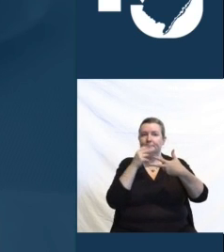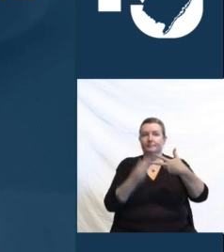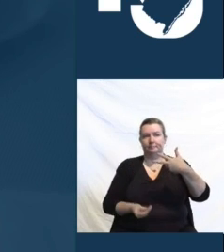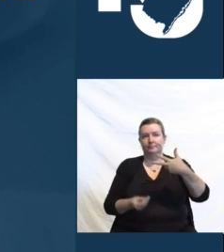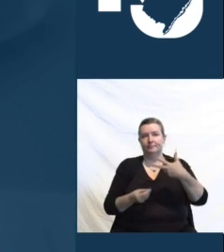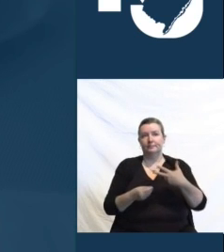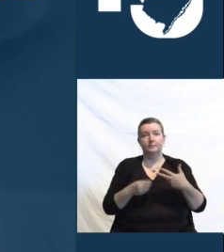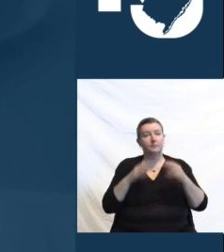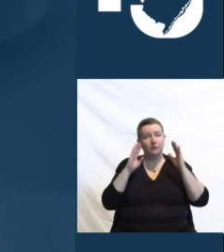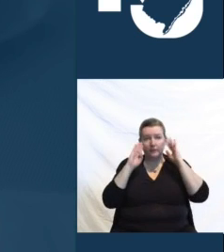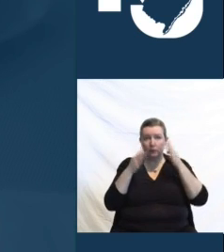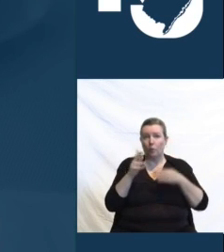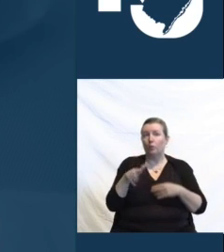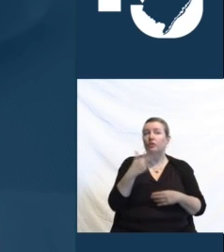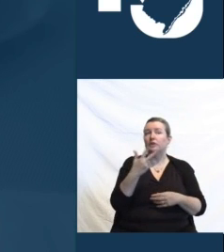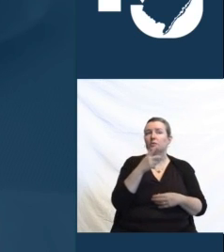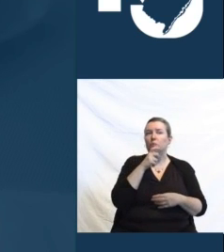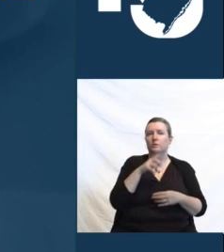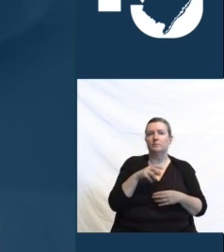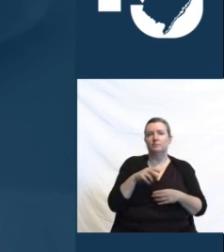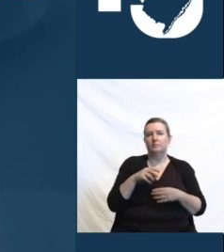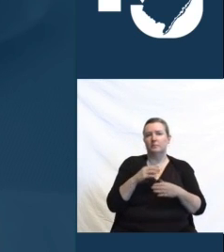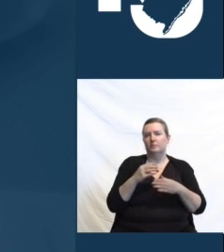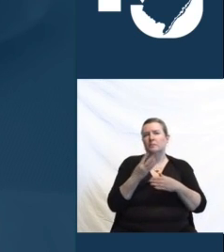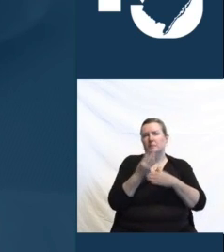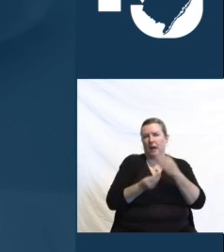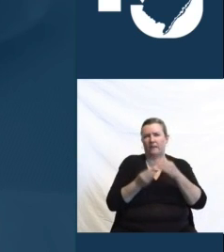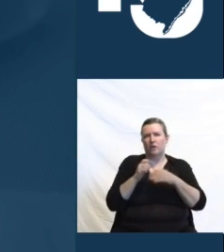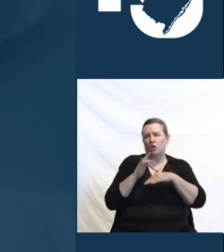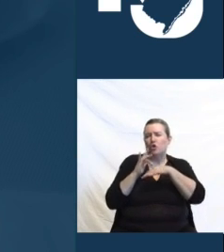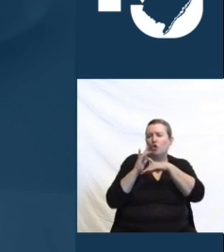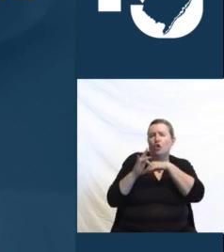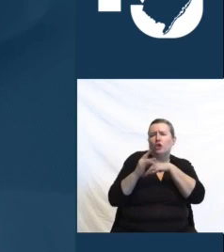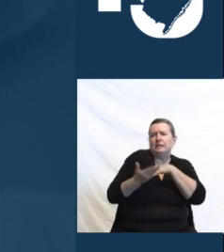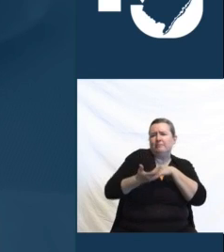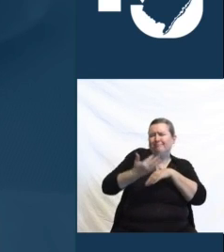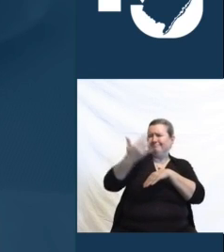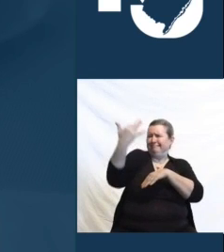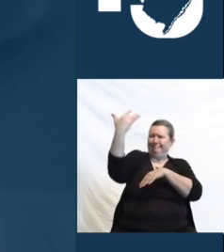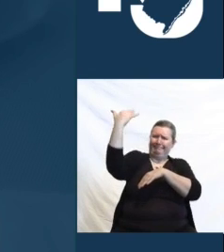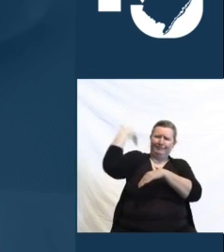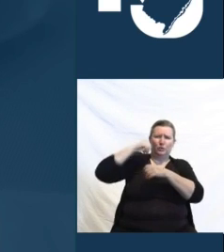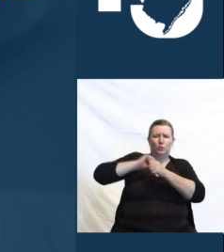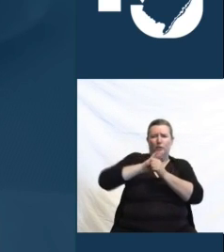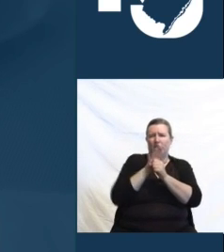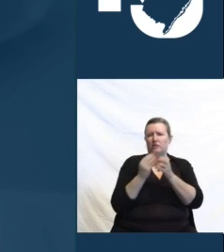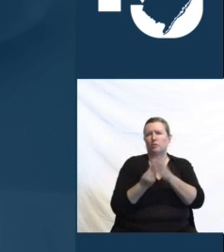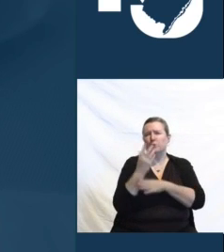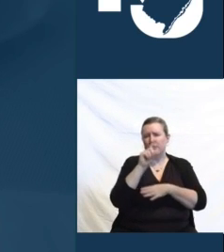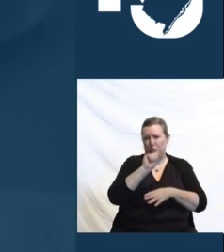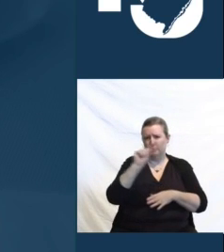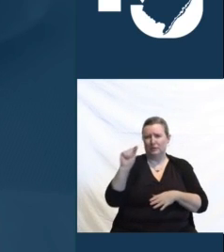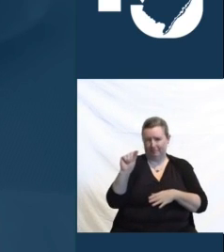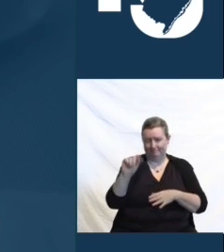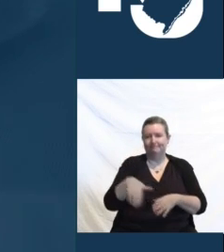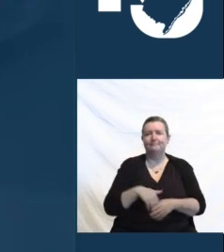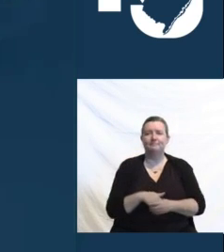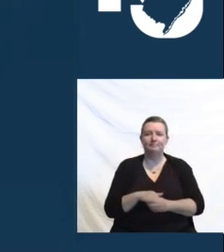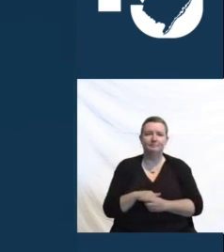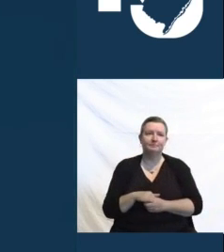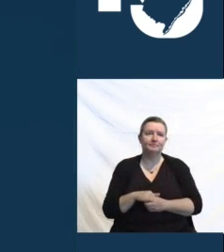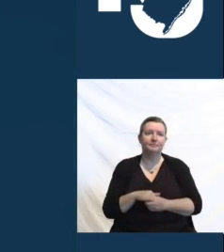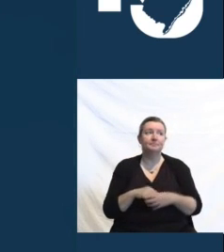remember three who passed in the very early days of the pandemic in the spring of 2020. First up,